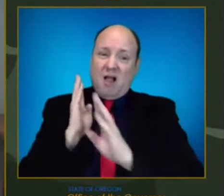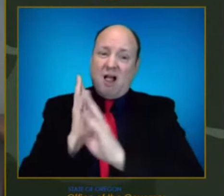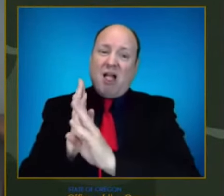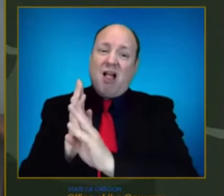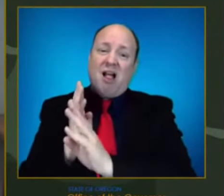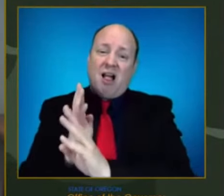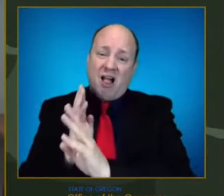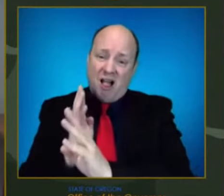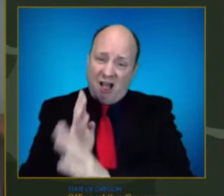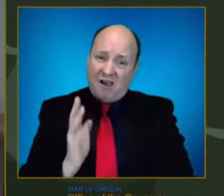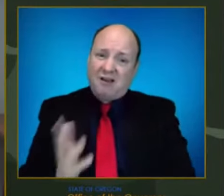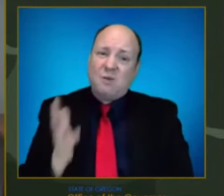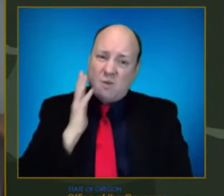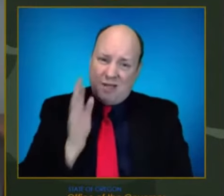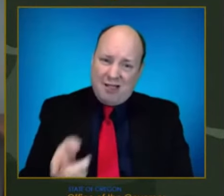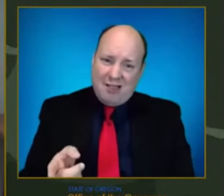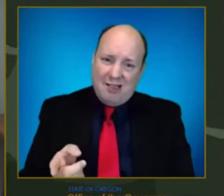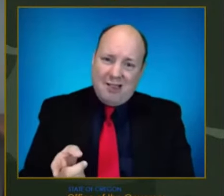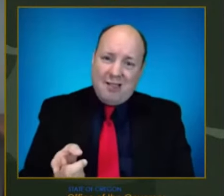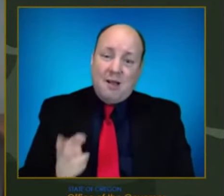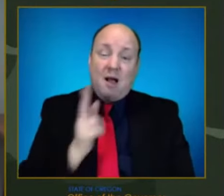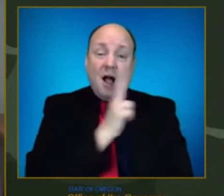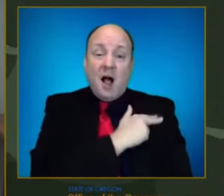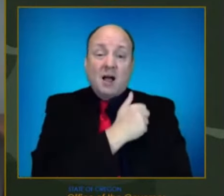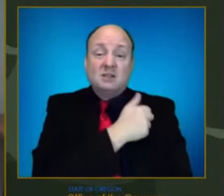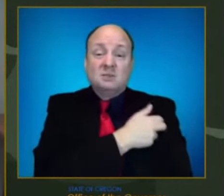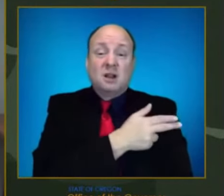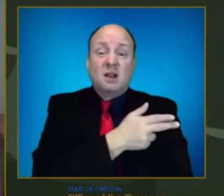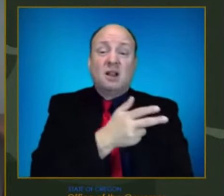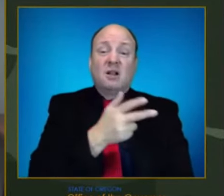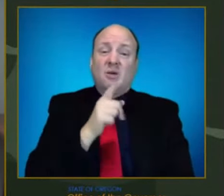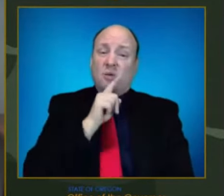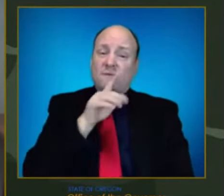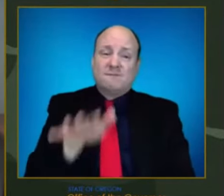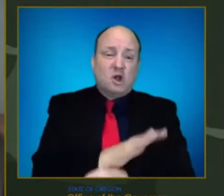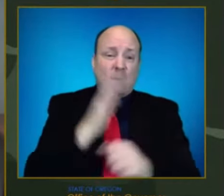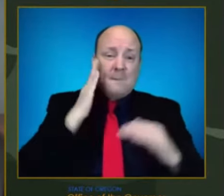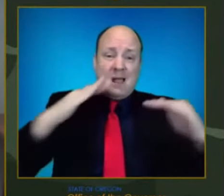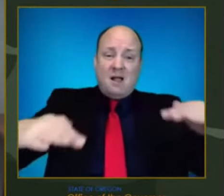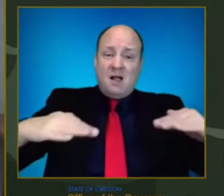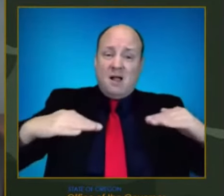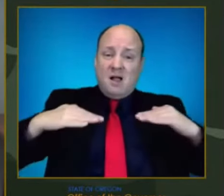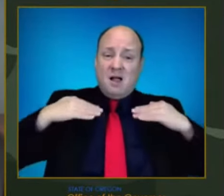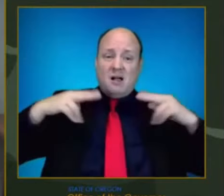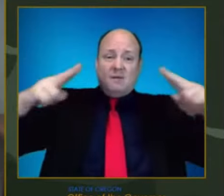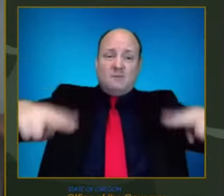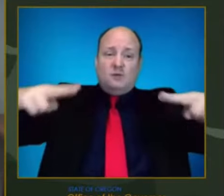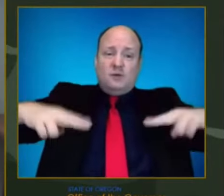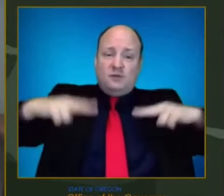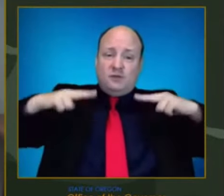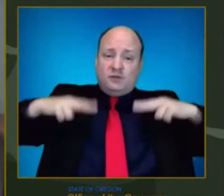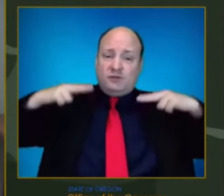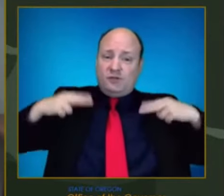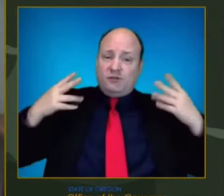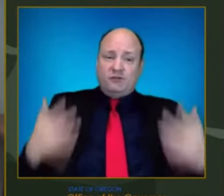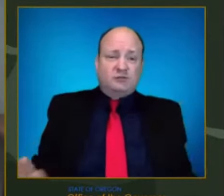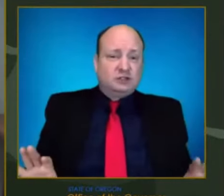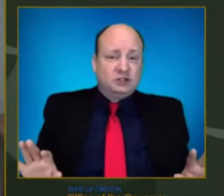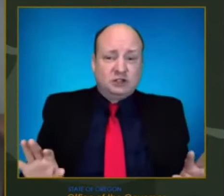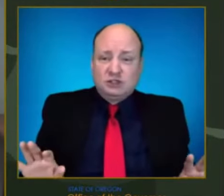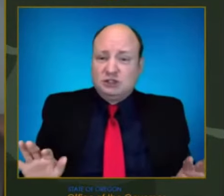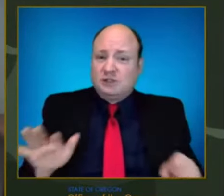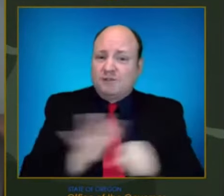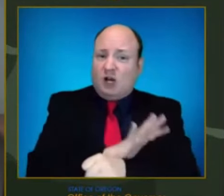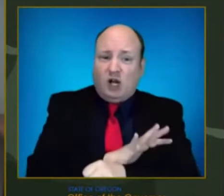Our hospitals are full right now with the patients we continue to care for for Delta, coupled with the many